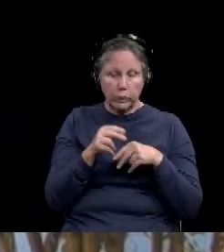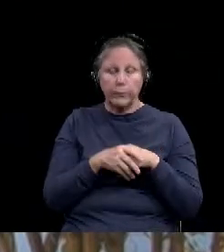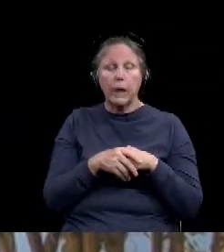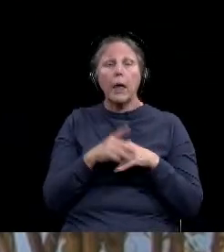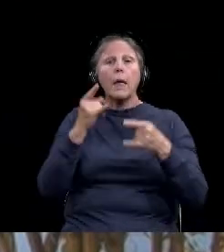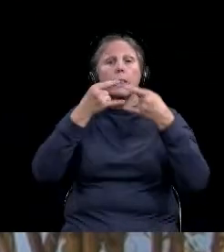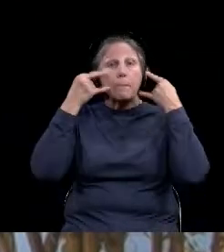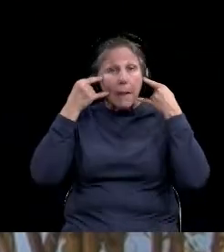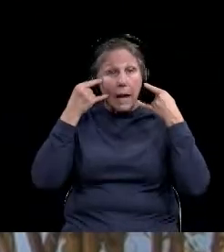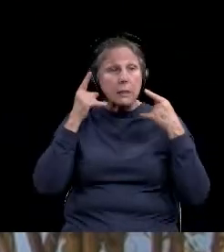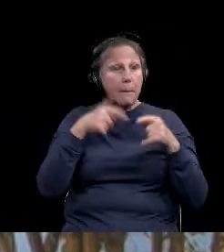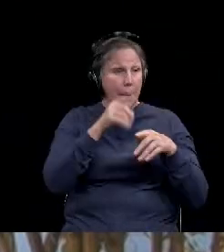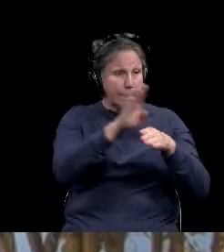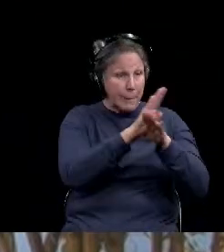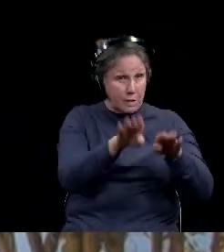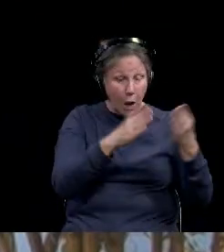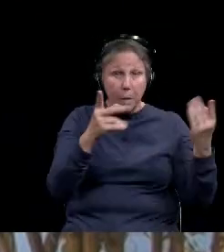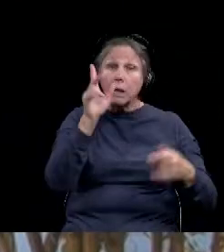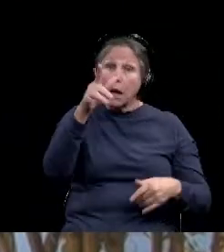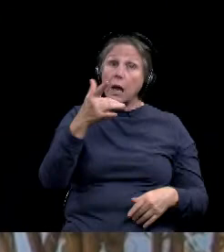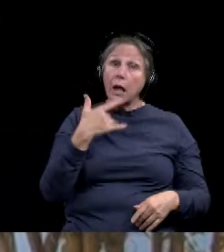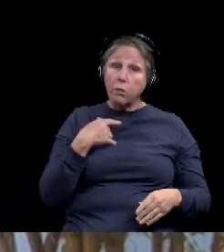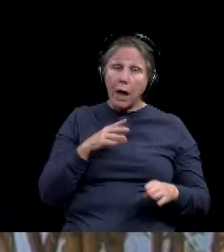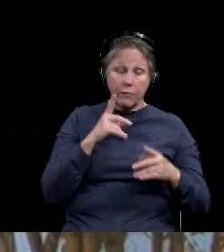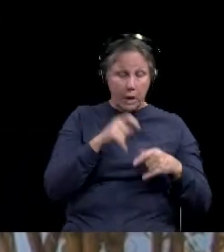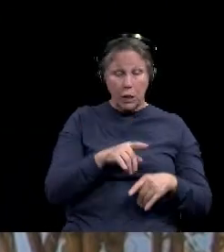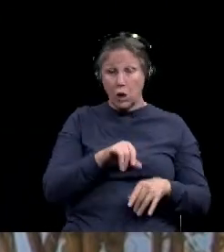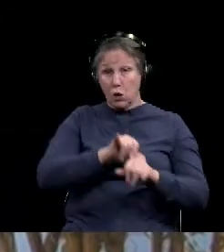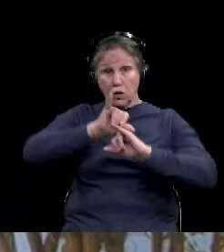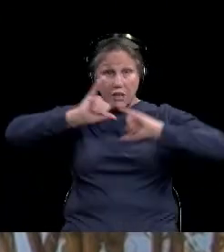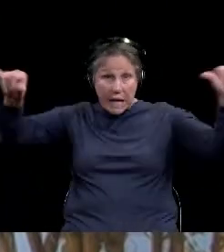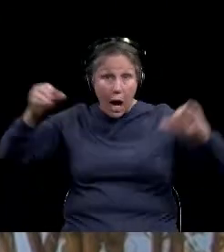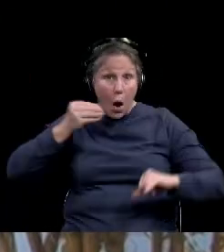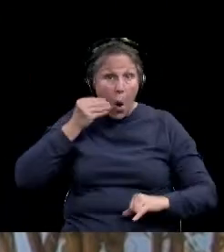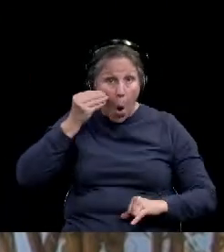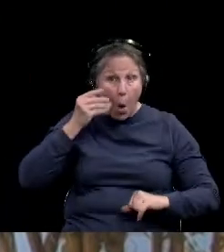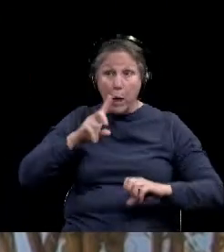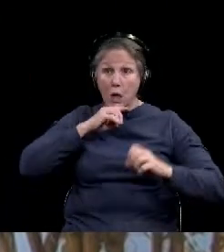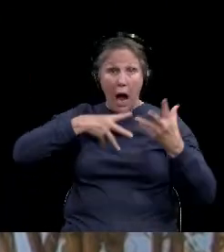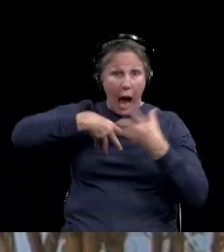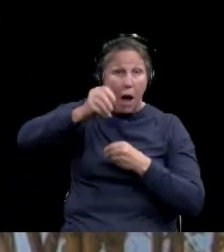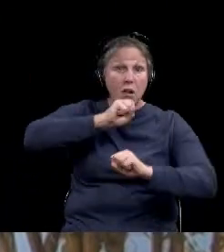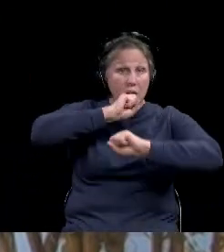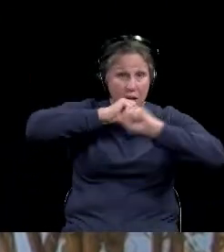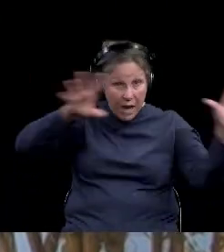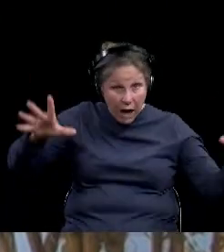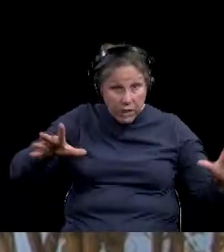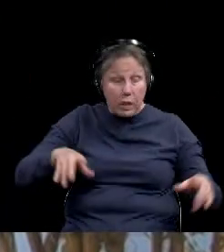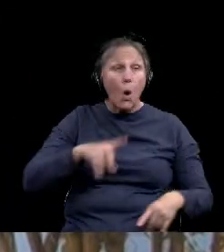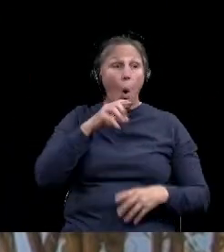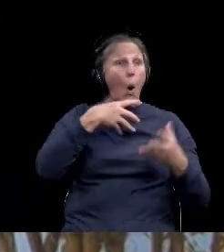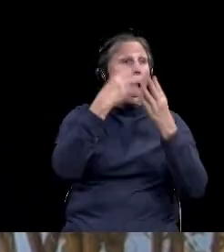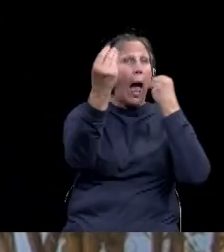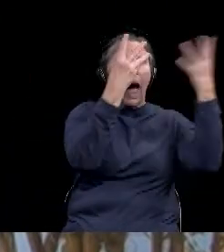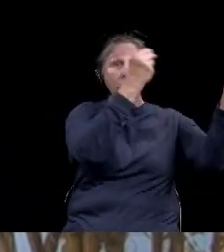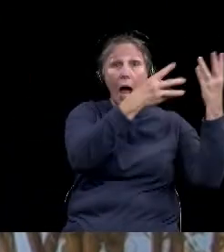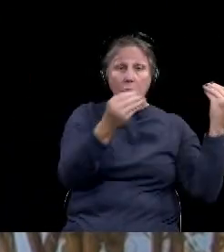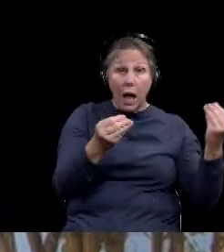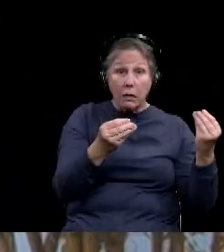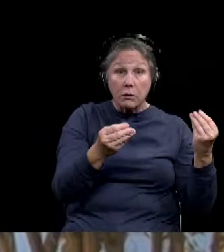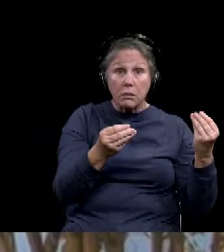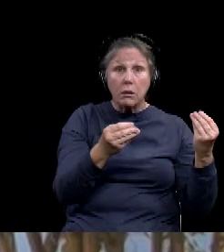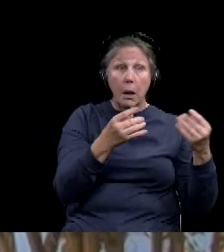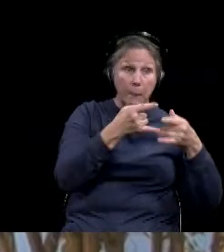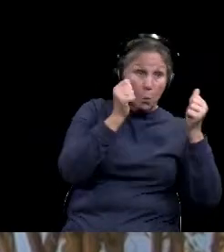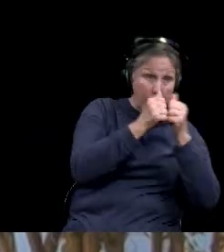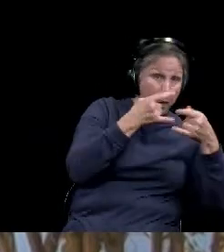businesses. And if you got to choose between those or having the coronavirus, uh, you know, the choice is pretty easy, wear a mask and wear